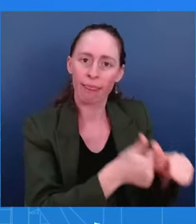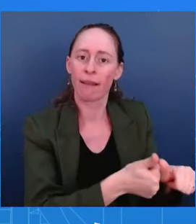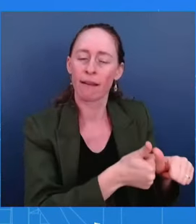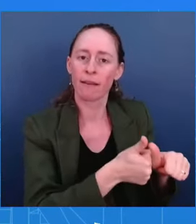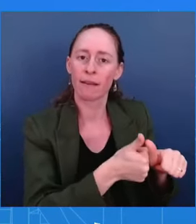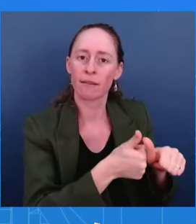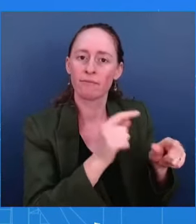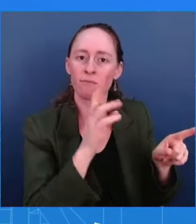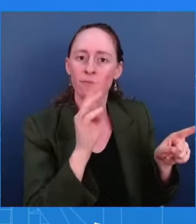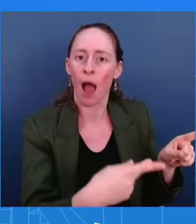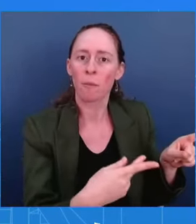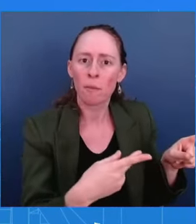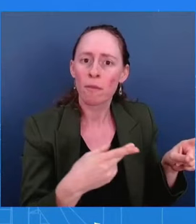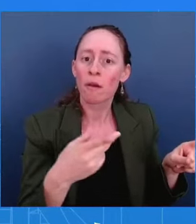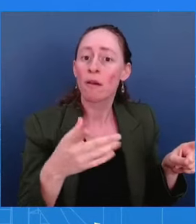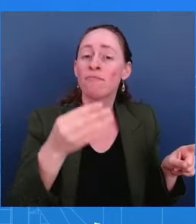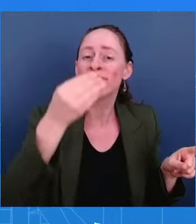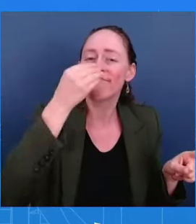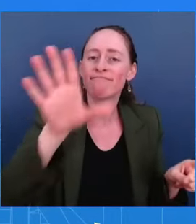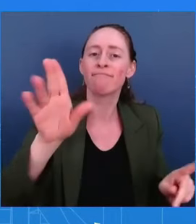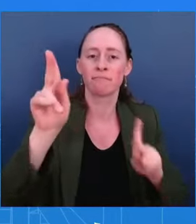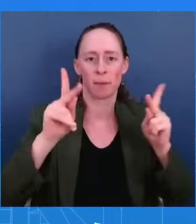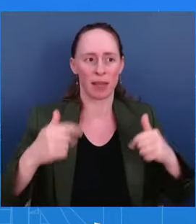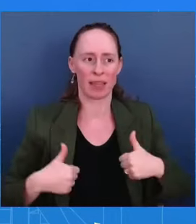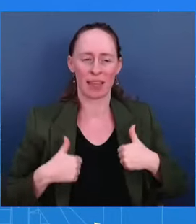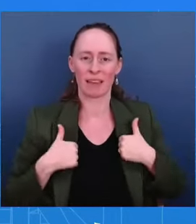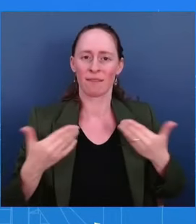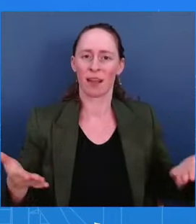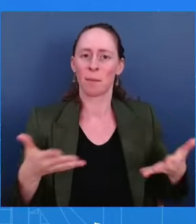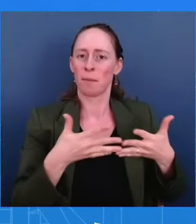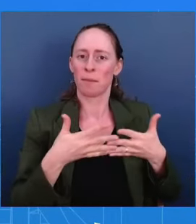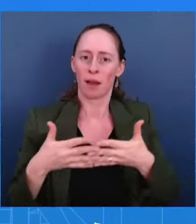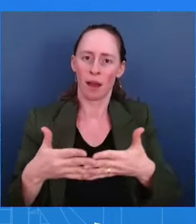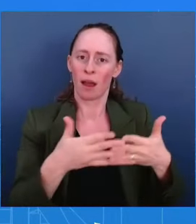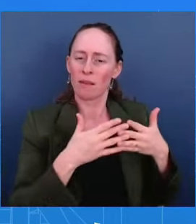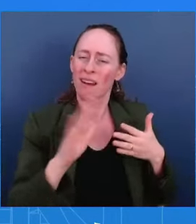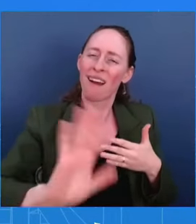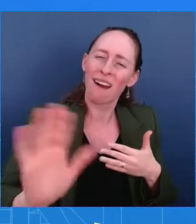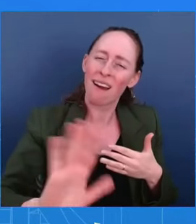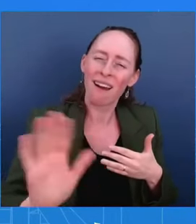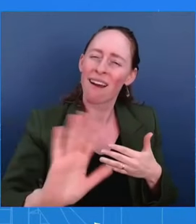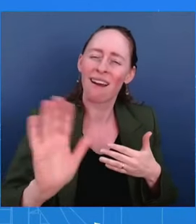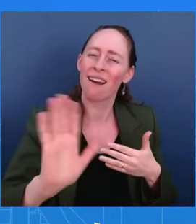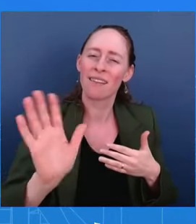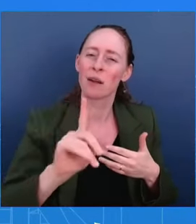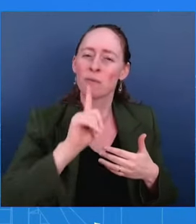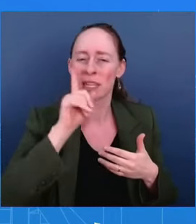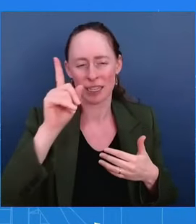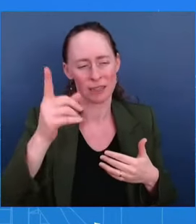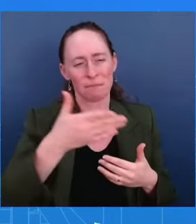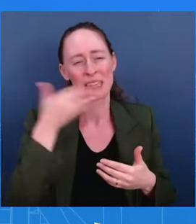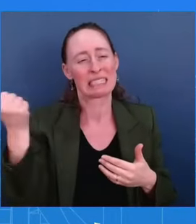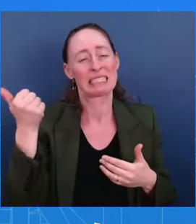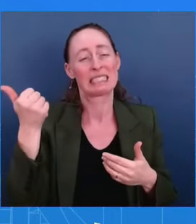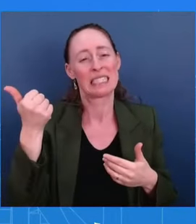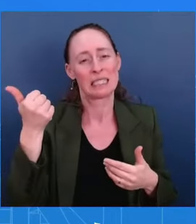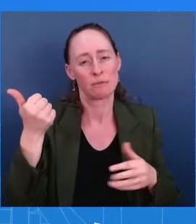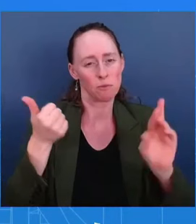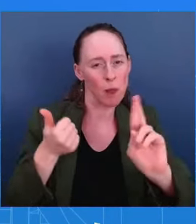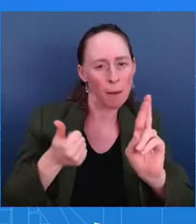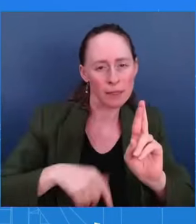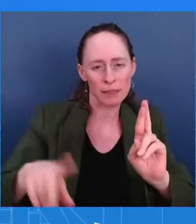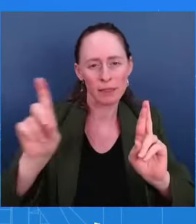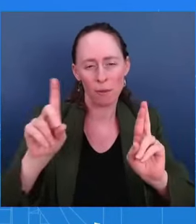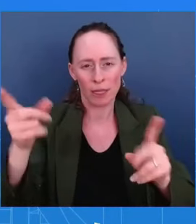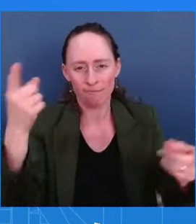continuing to work with us in a bipartisan way. That's what they chose to do. That's on them. But because of the actions that this administration